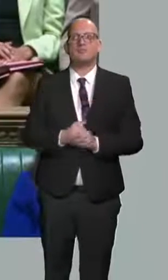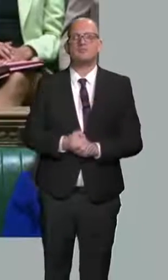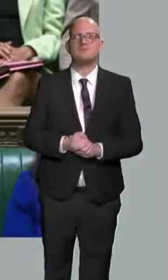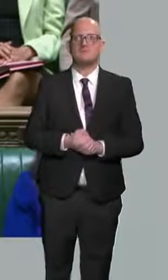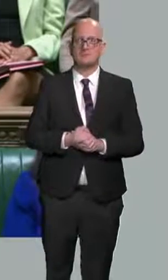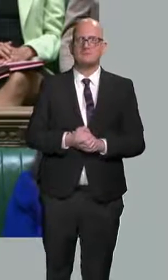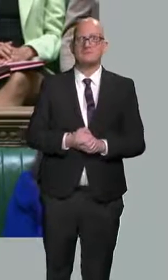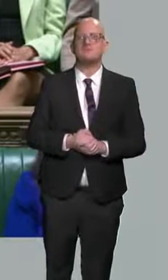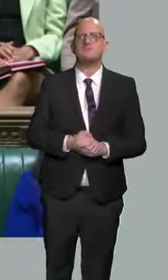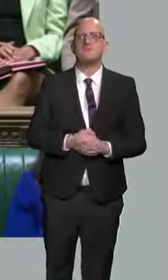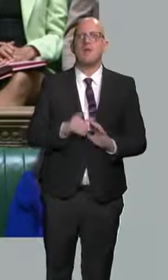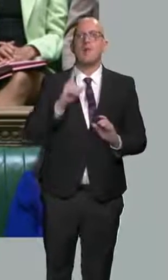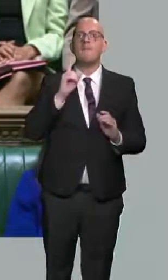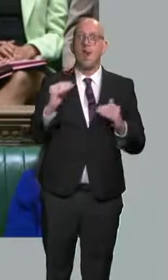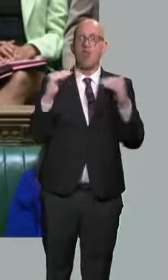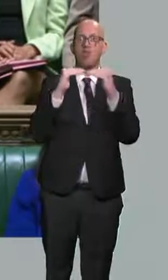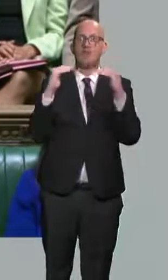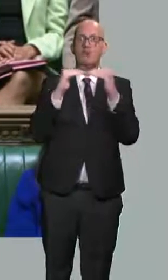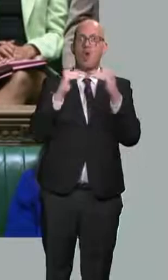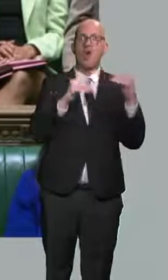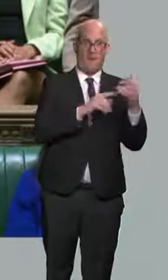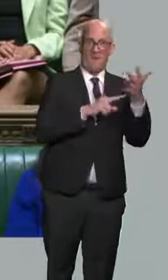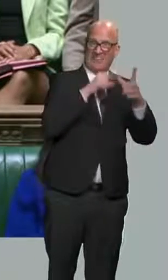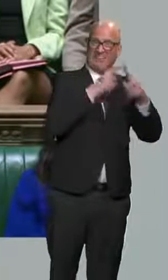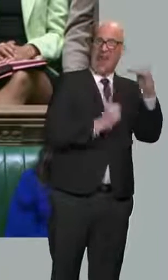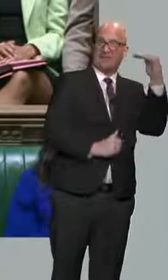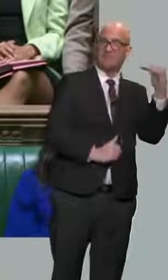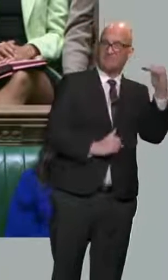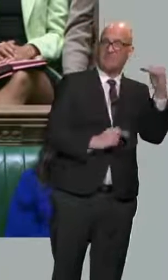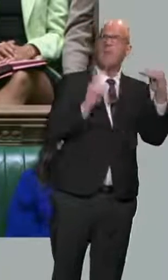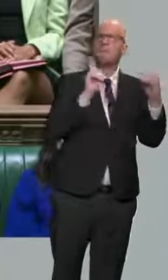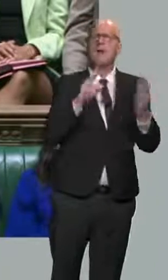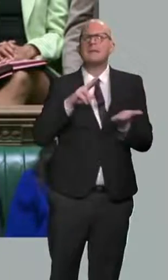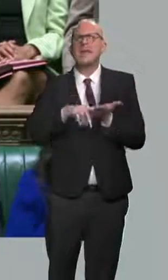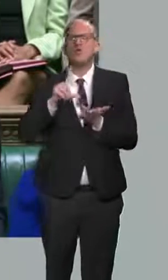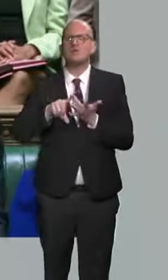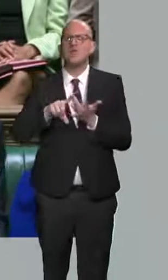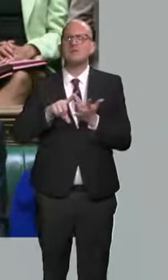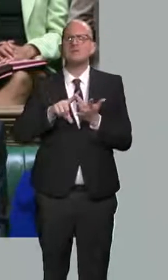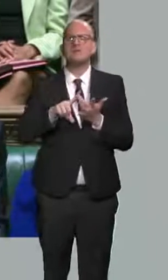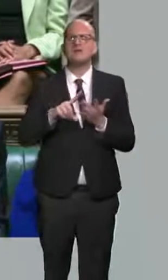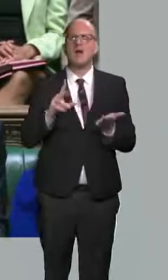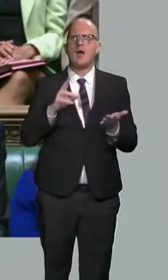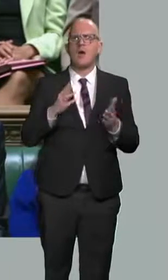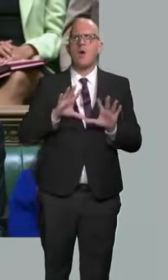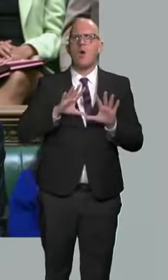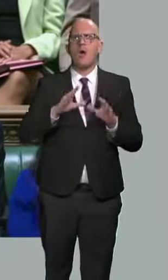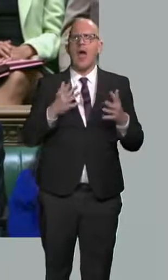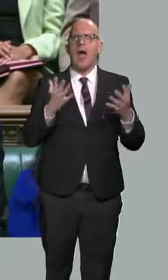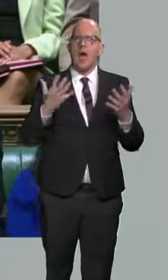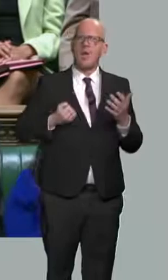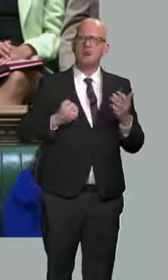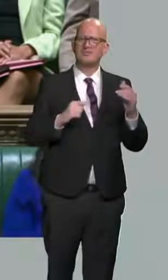But the equivalent thresholds in national insurance, which define how much people can earn NICS-free, are still